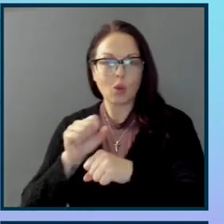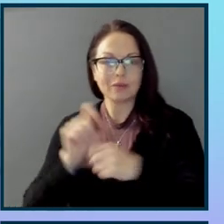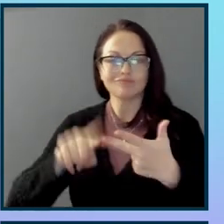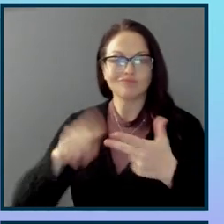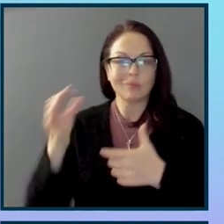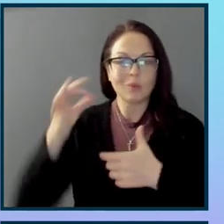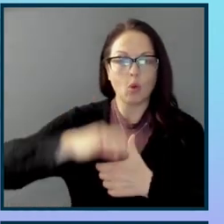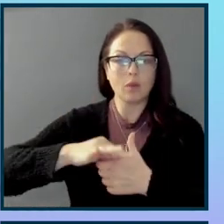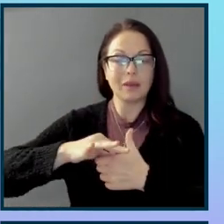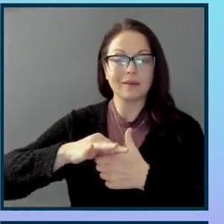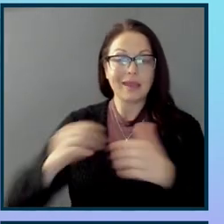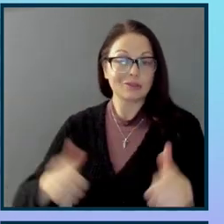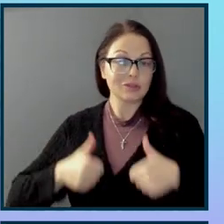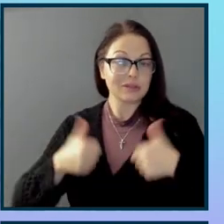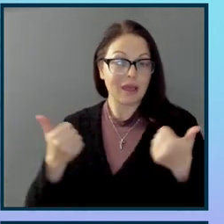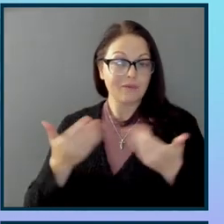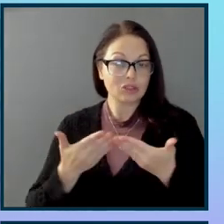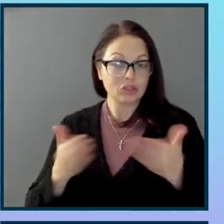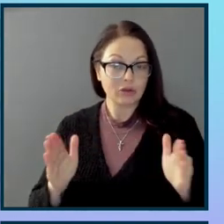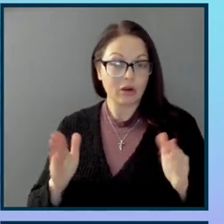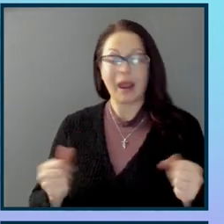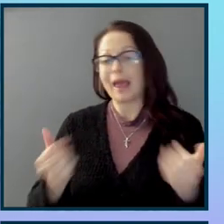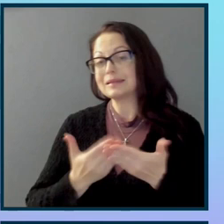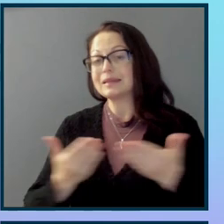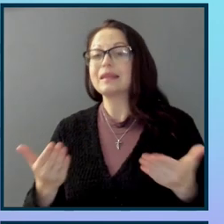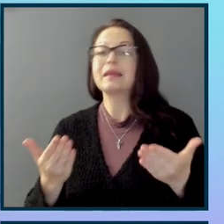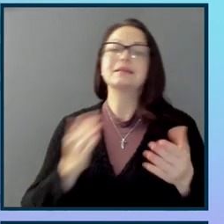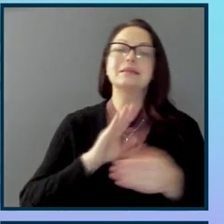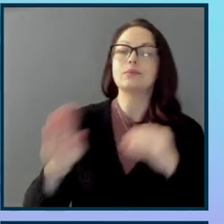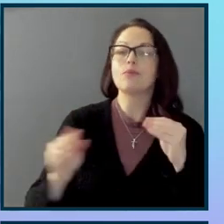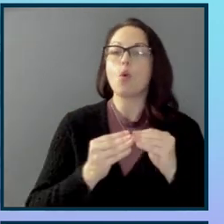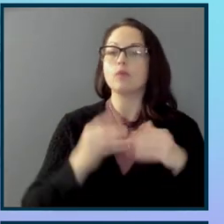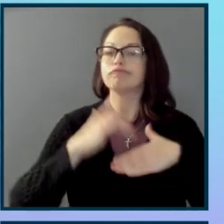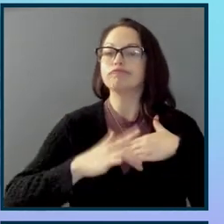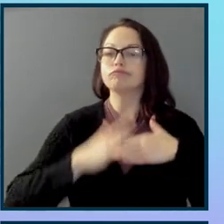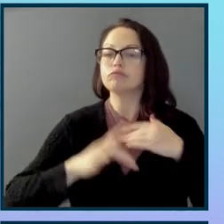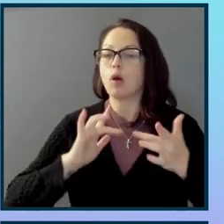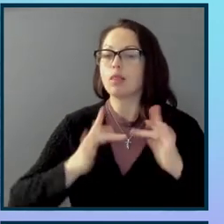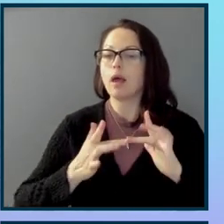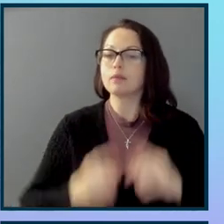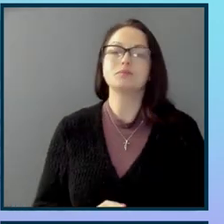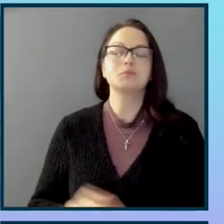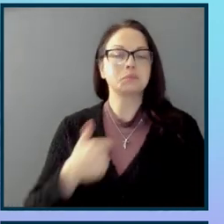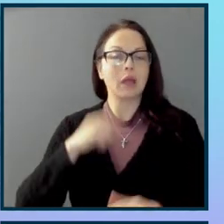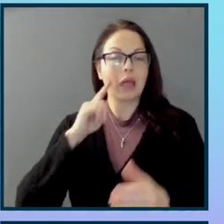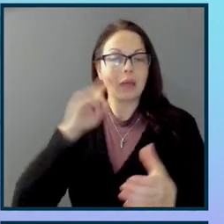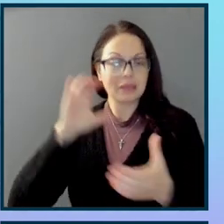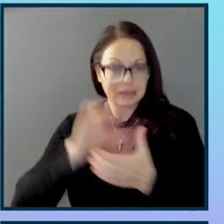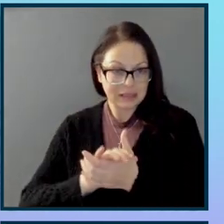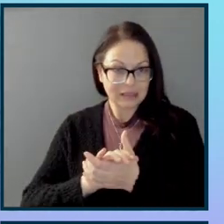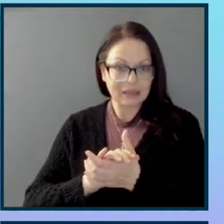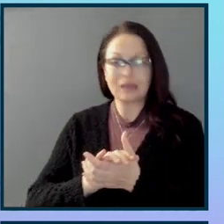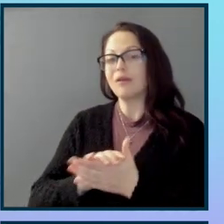general, as things move more and more online. I firmly and deeply believe that dev teams across